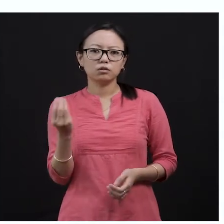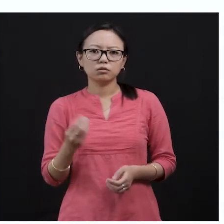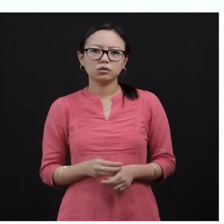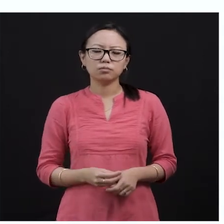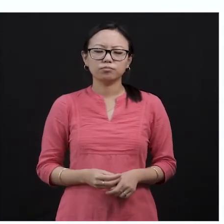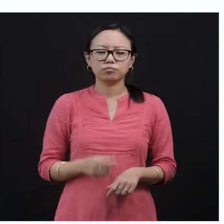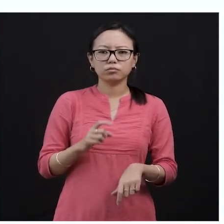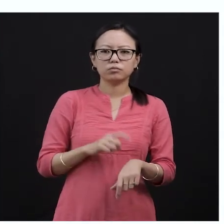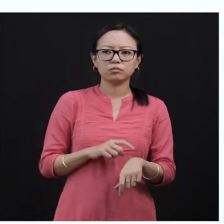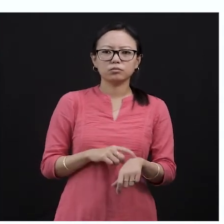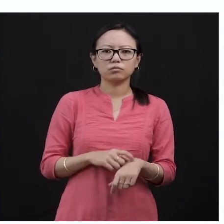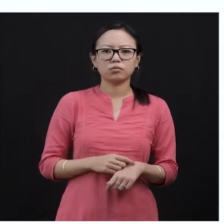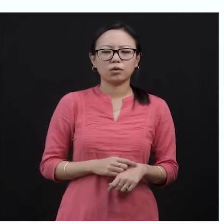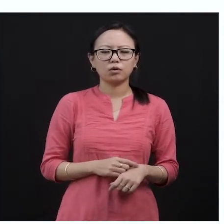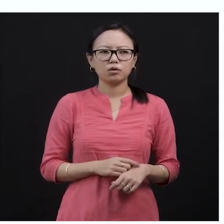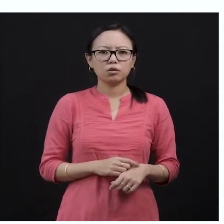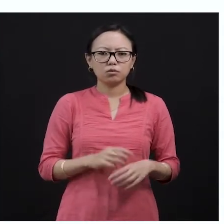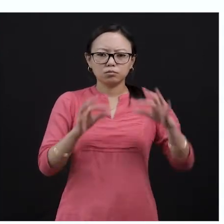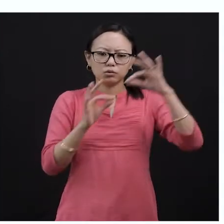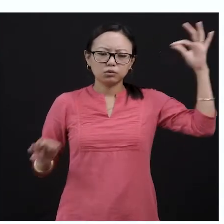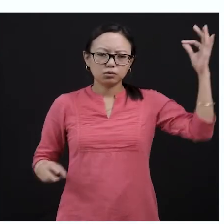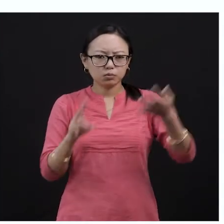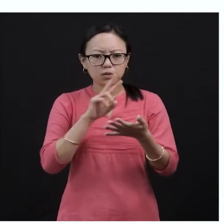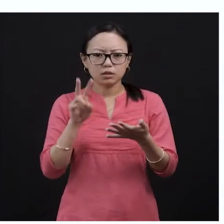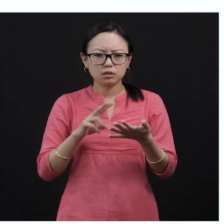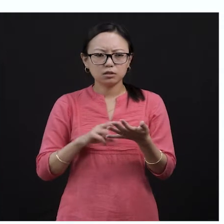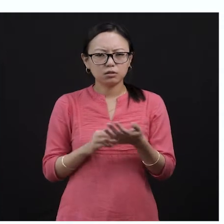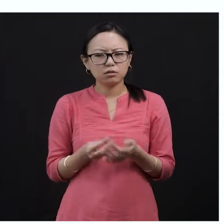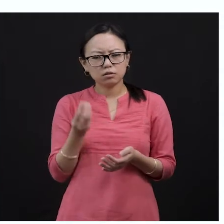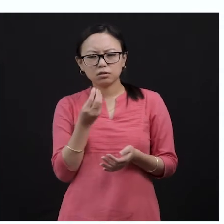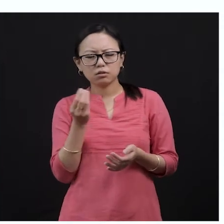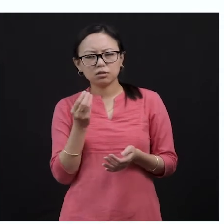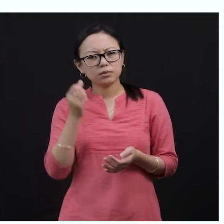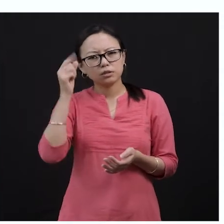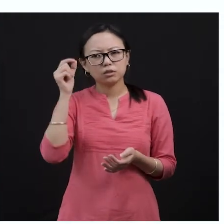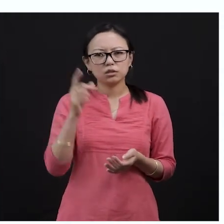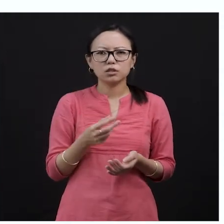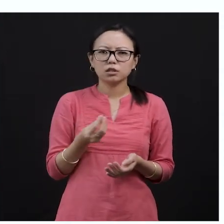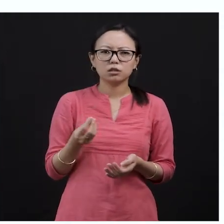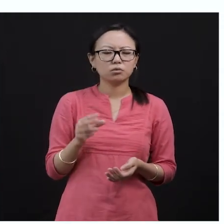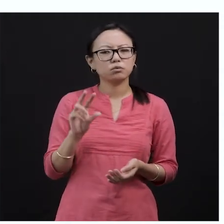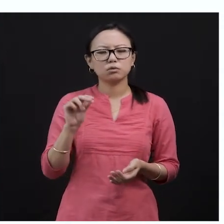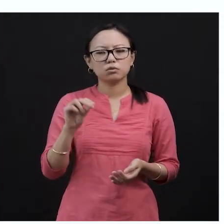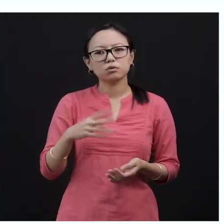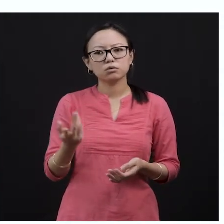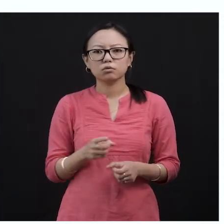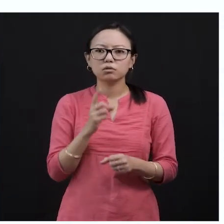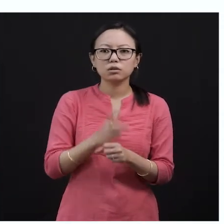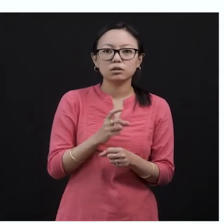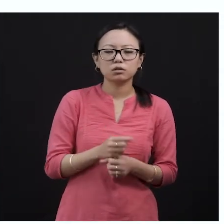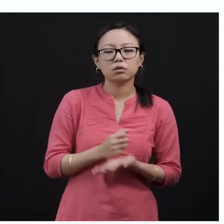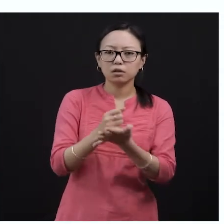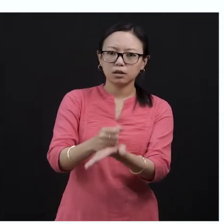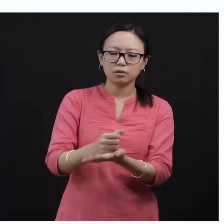the help of your seniors and elders. But after going to this story and listening to this explanation, I'm sure you all will be able